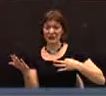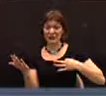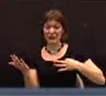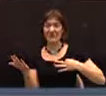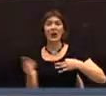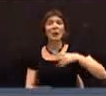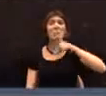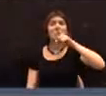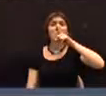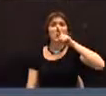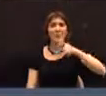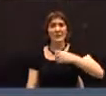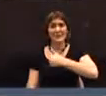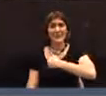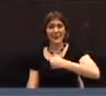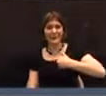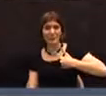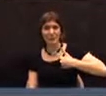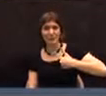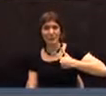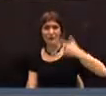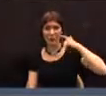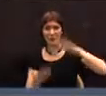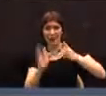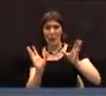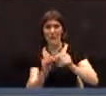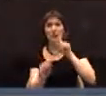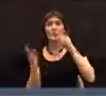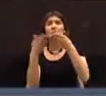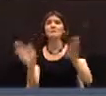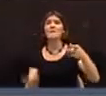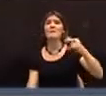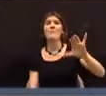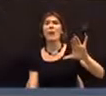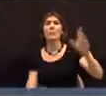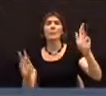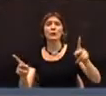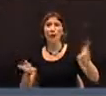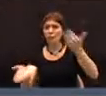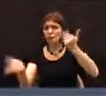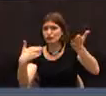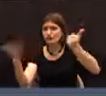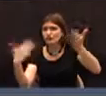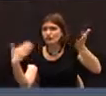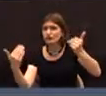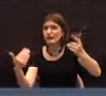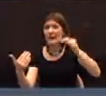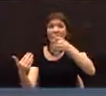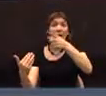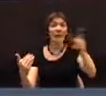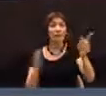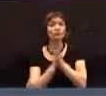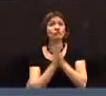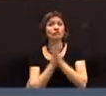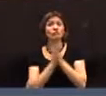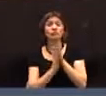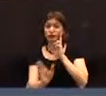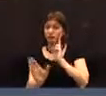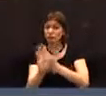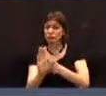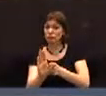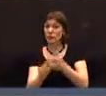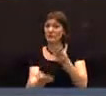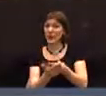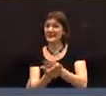necessarily be members of Town Meeting, and if anyone in the general public is